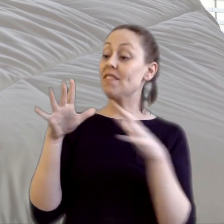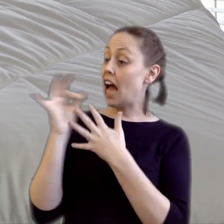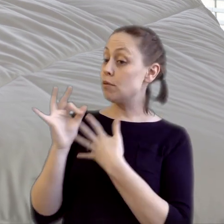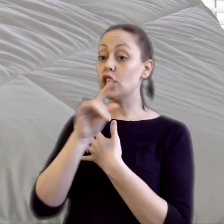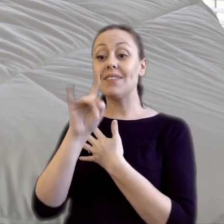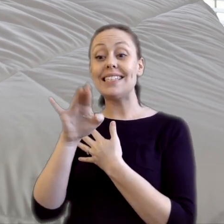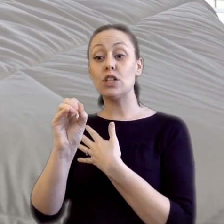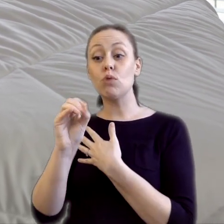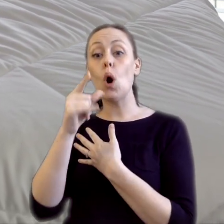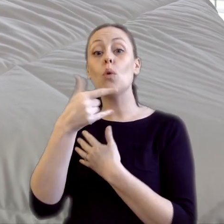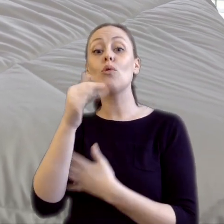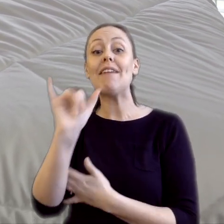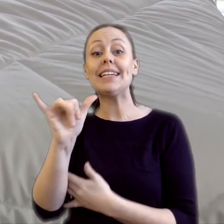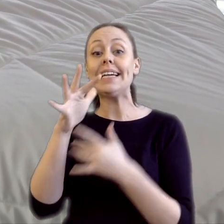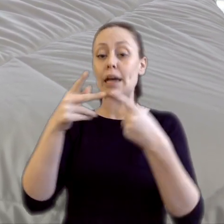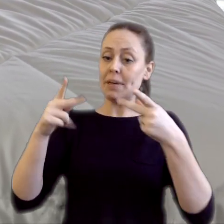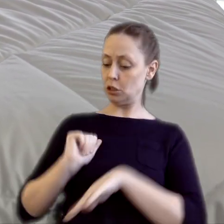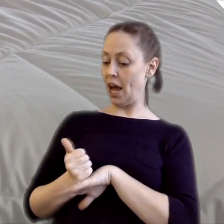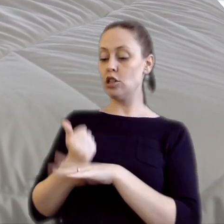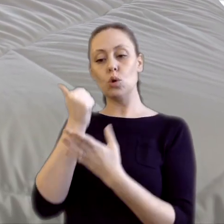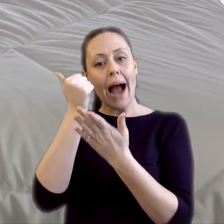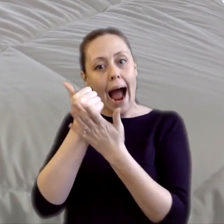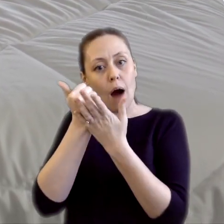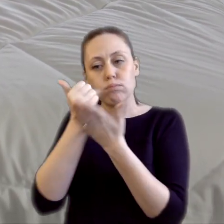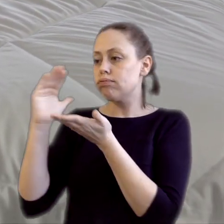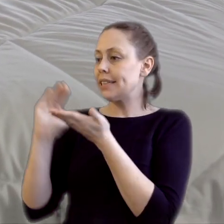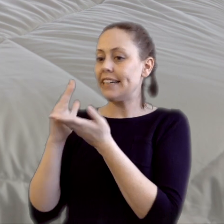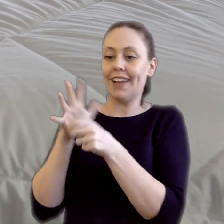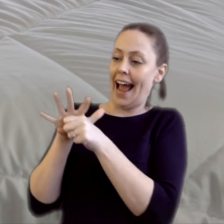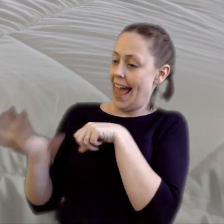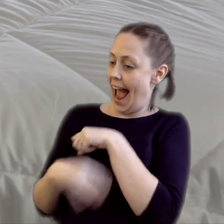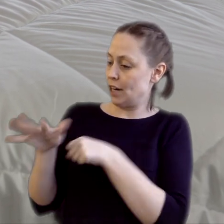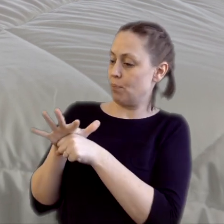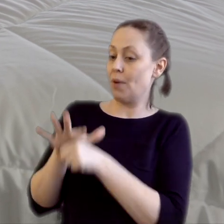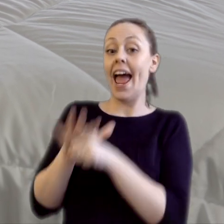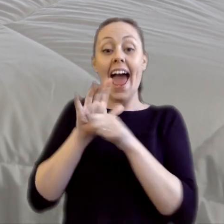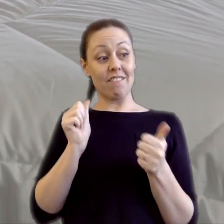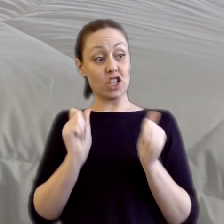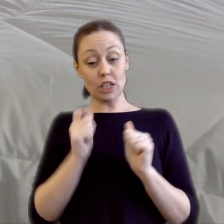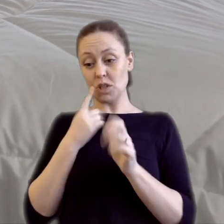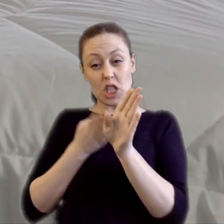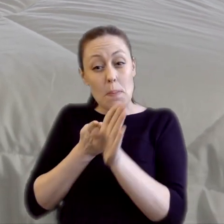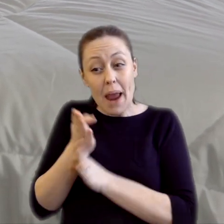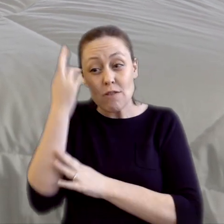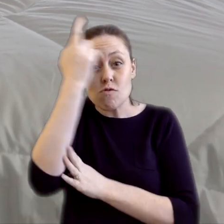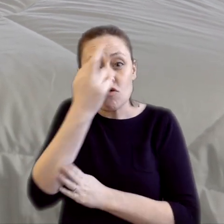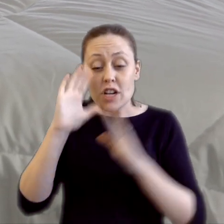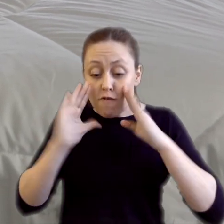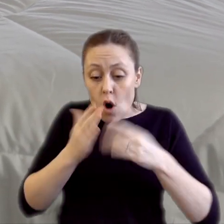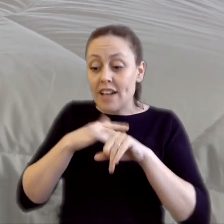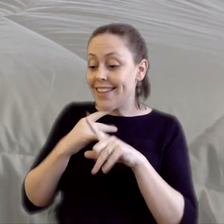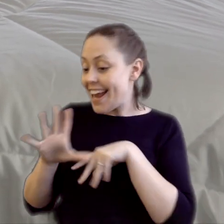gravity position. And this is going to help relieve additional pressure. And if adjustability was the main focus, the